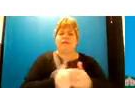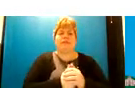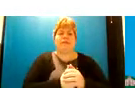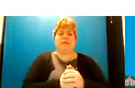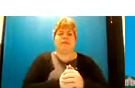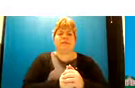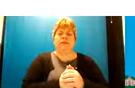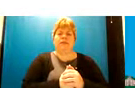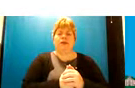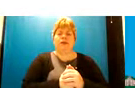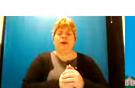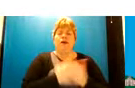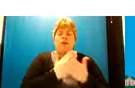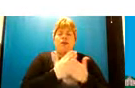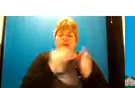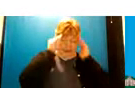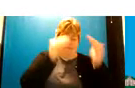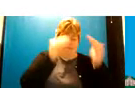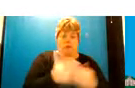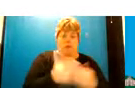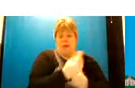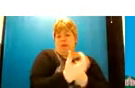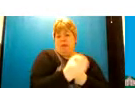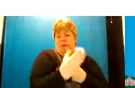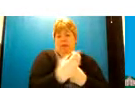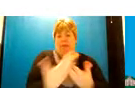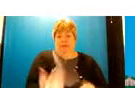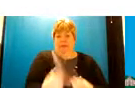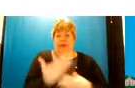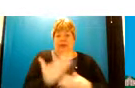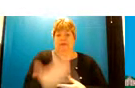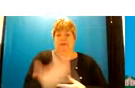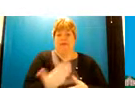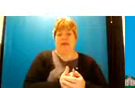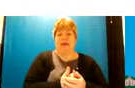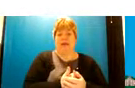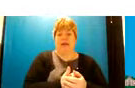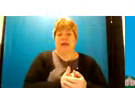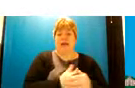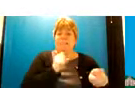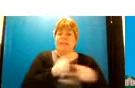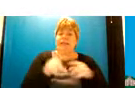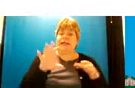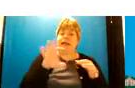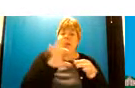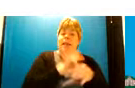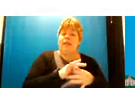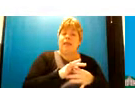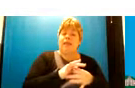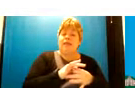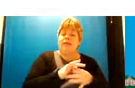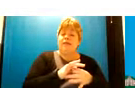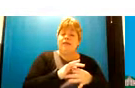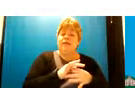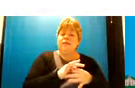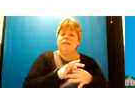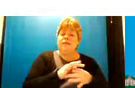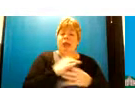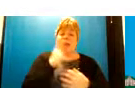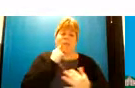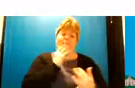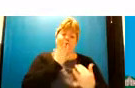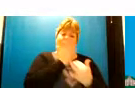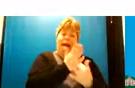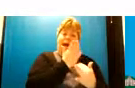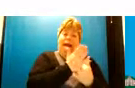just focusing on some of the feedback they gave us uh particularly related to um being able to access